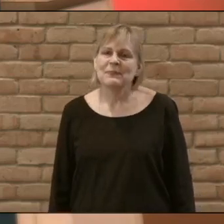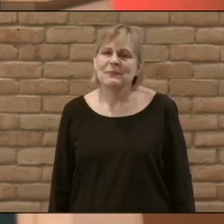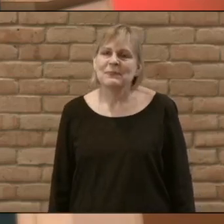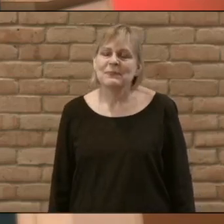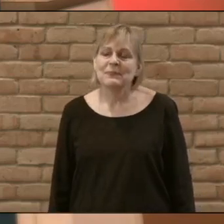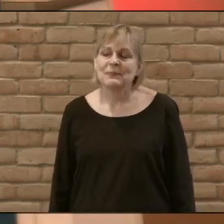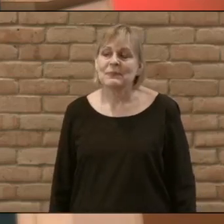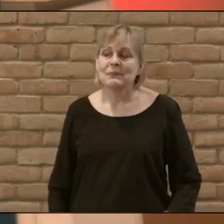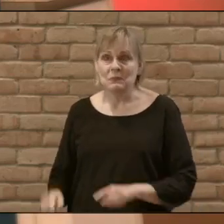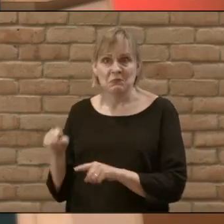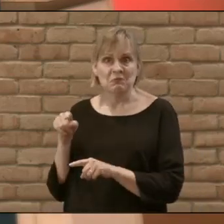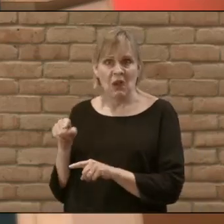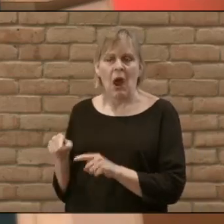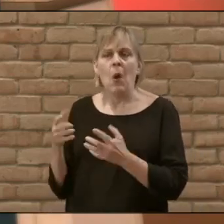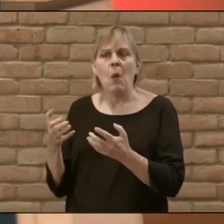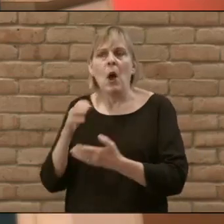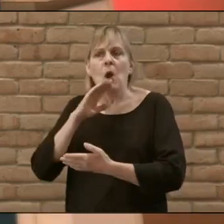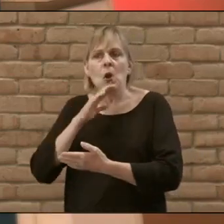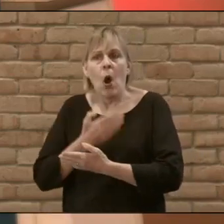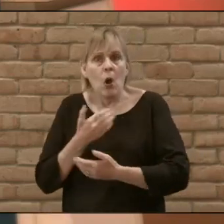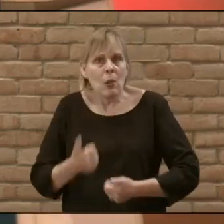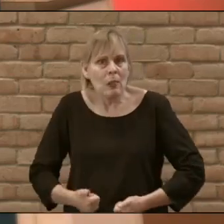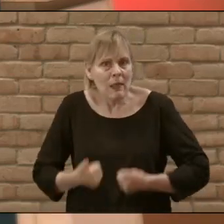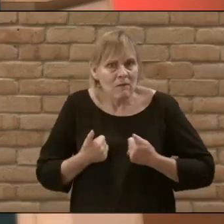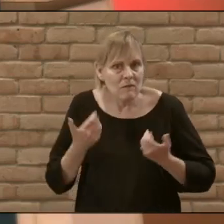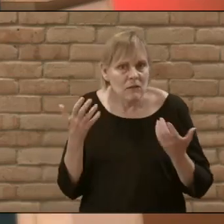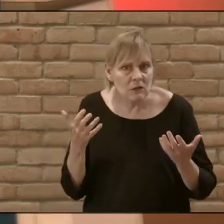Jairus just wanted his daughter to live